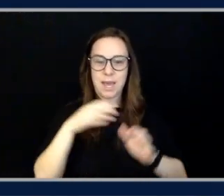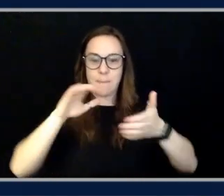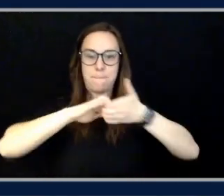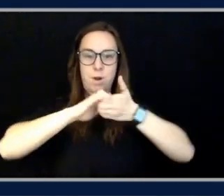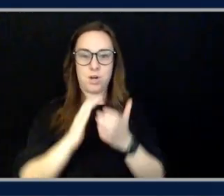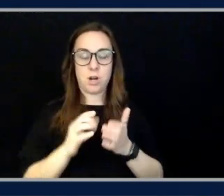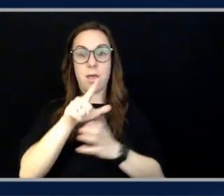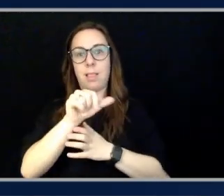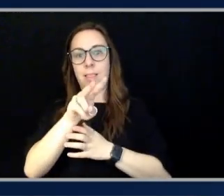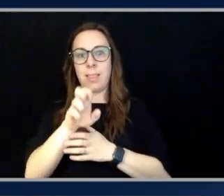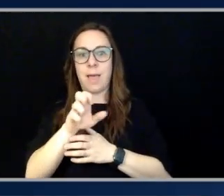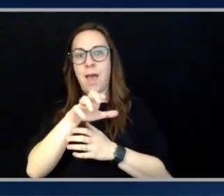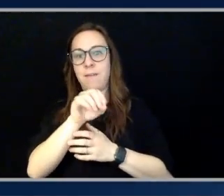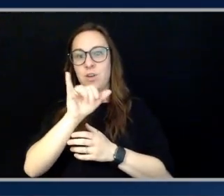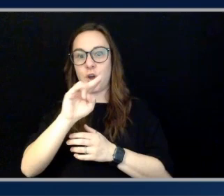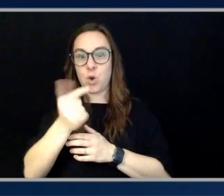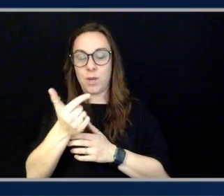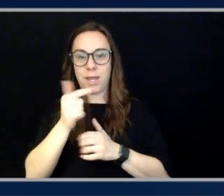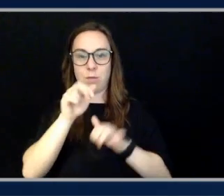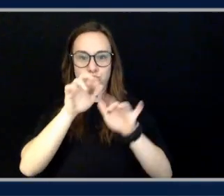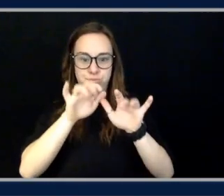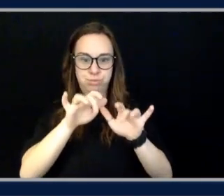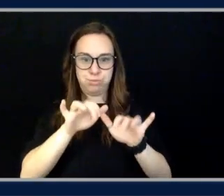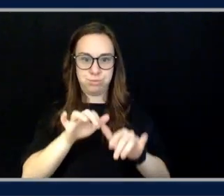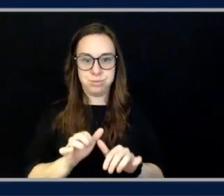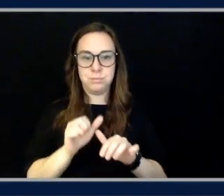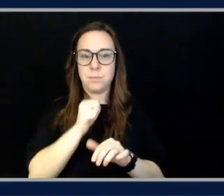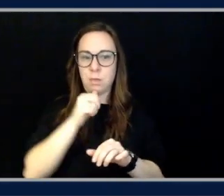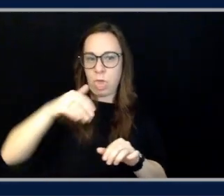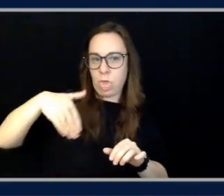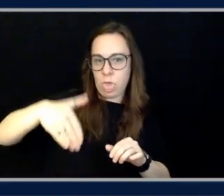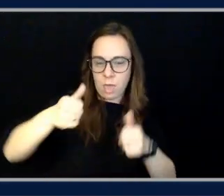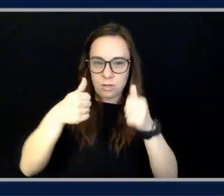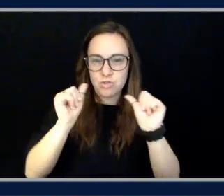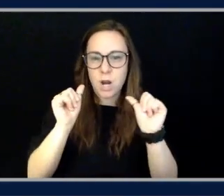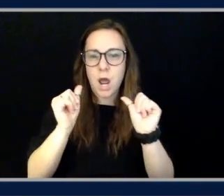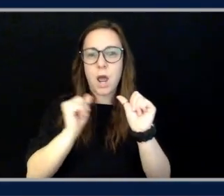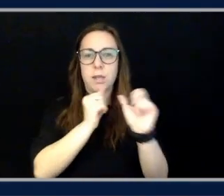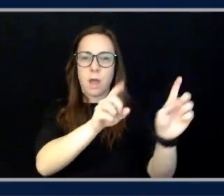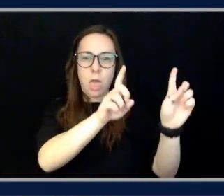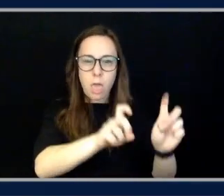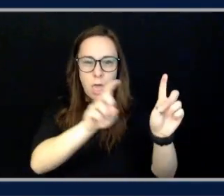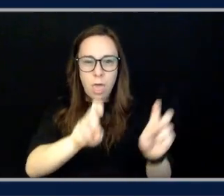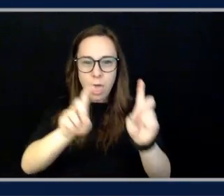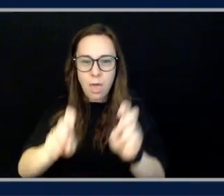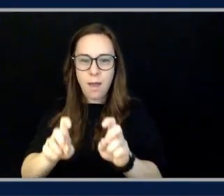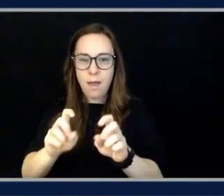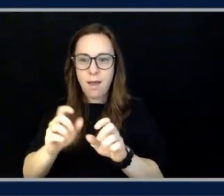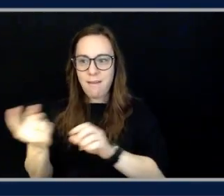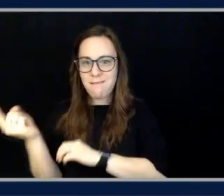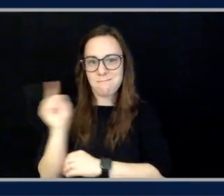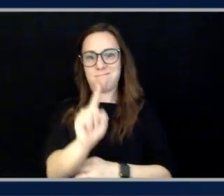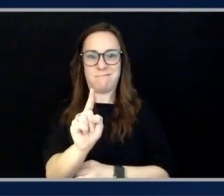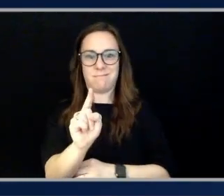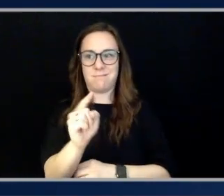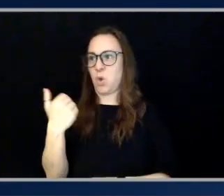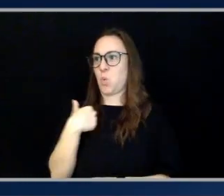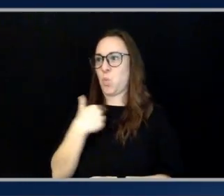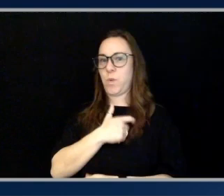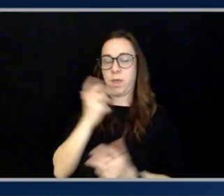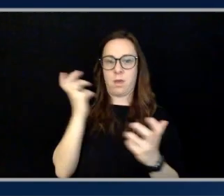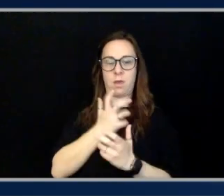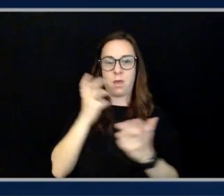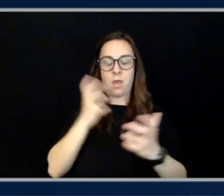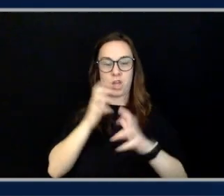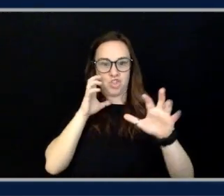hadn't worked with it, hadn't really tried it more than a couple of, uh, tests before he jumped on stage. And we were all just blown away with how fast it